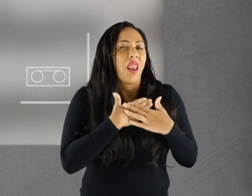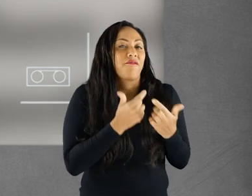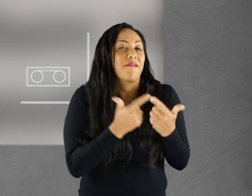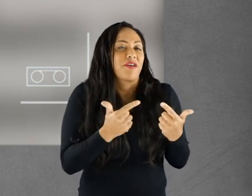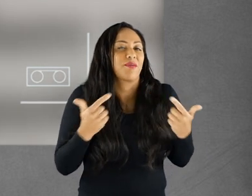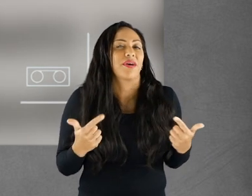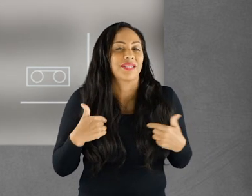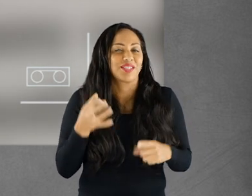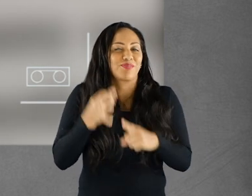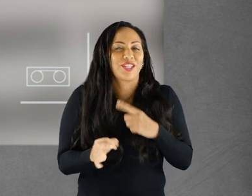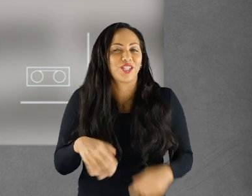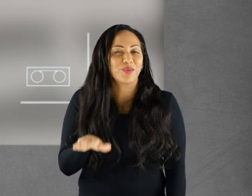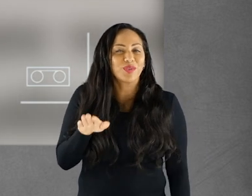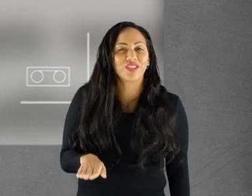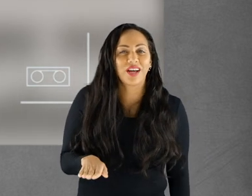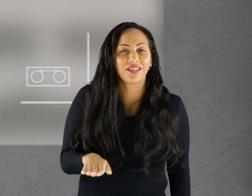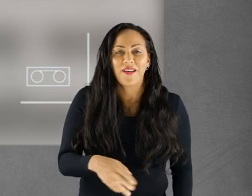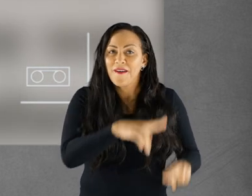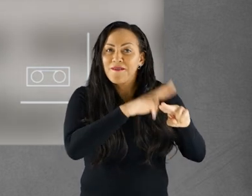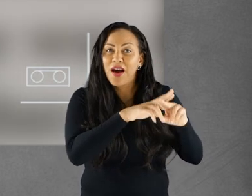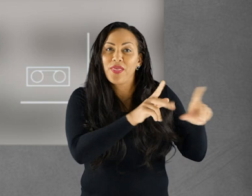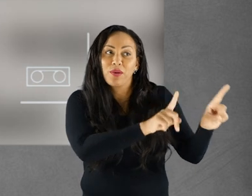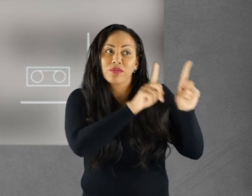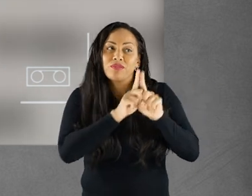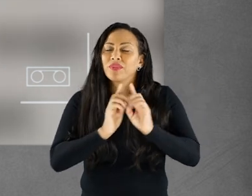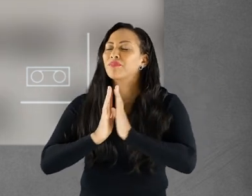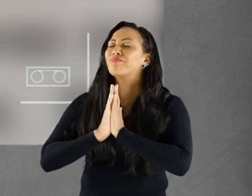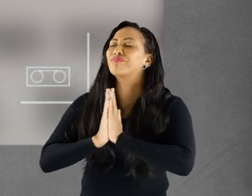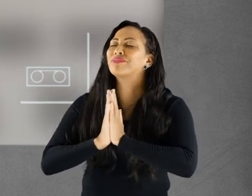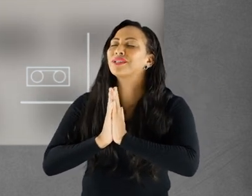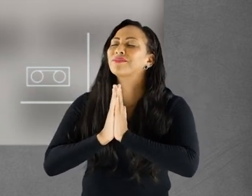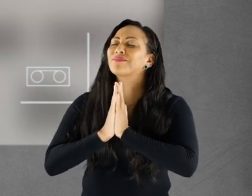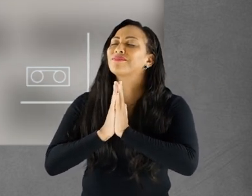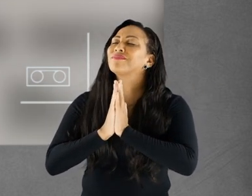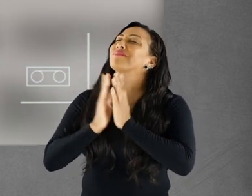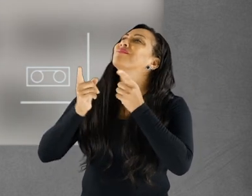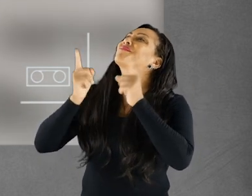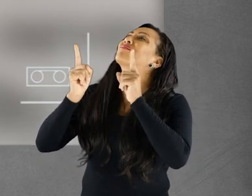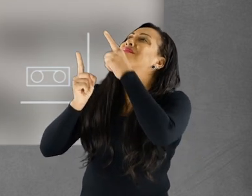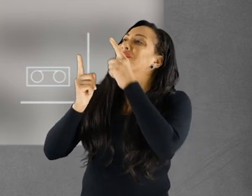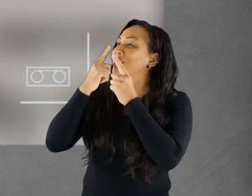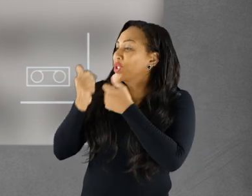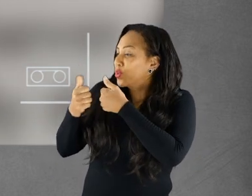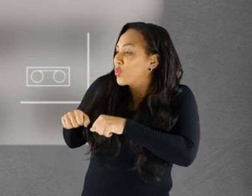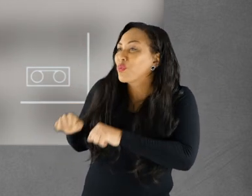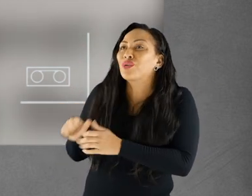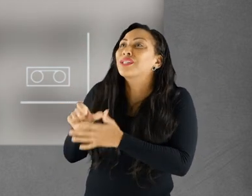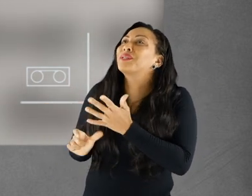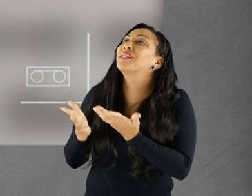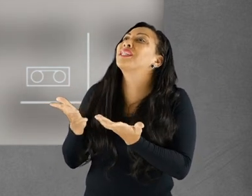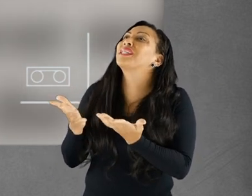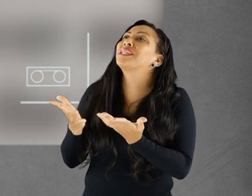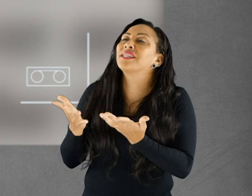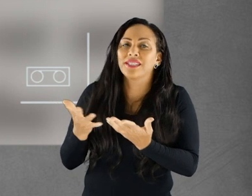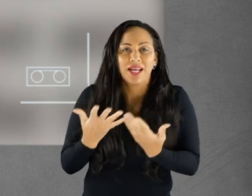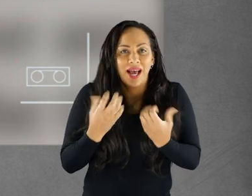She knew her father had loved her very much, especially during her childhood. Her father would sit up with her for hours praying to God in